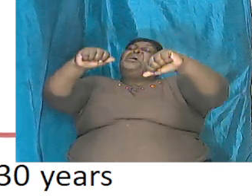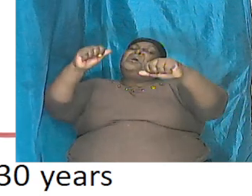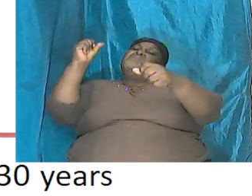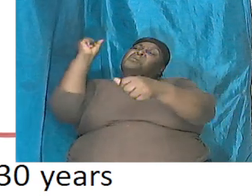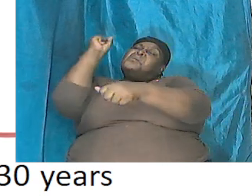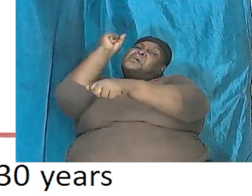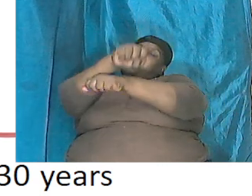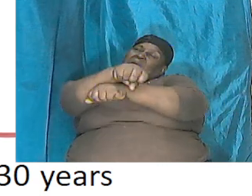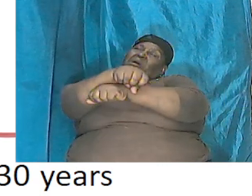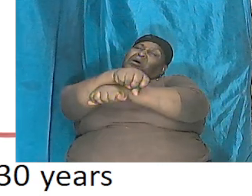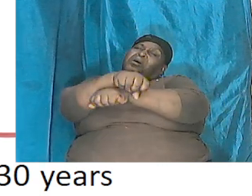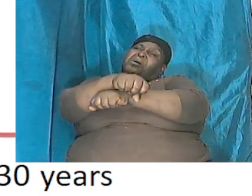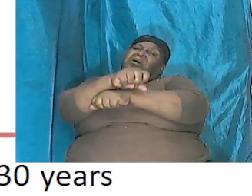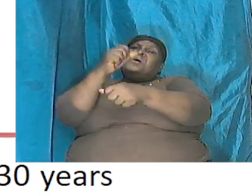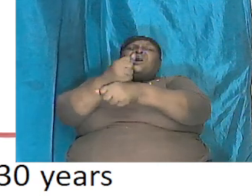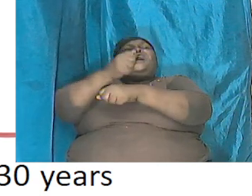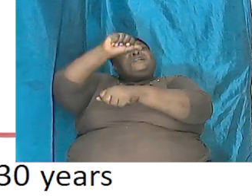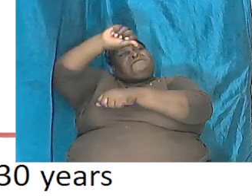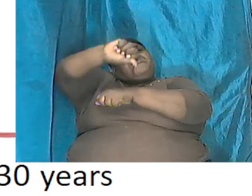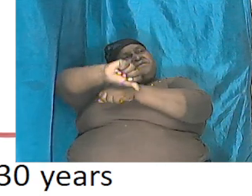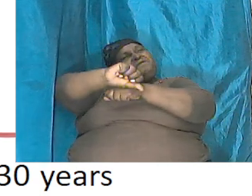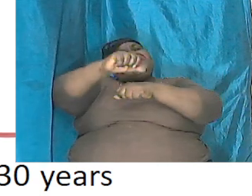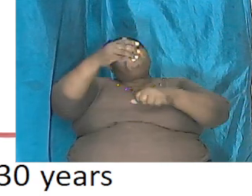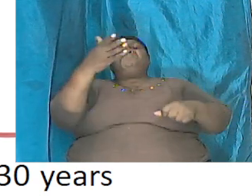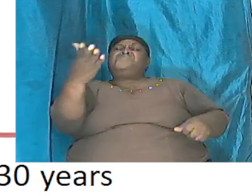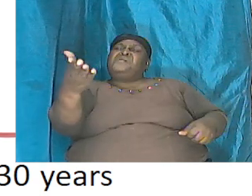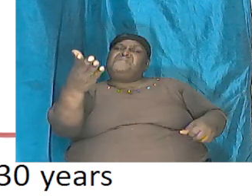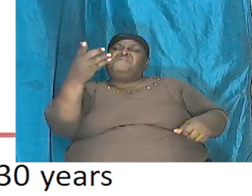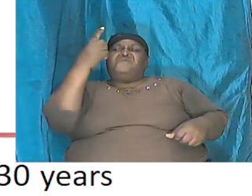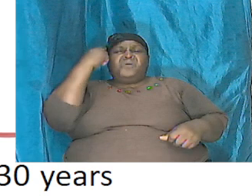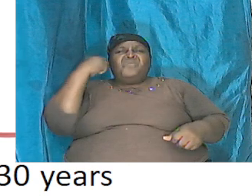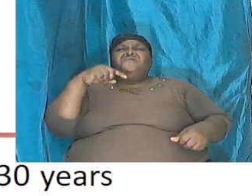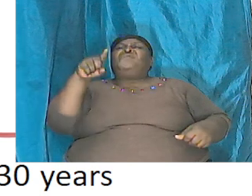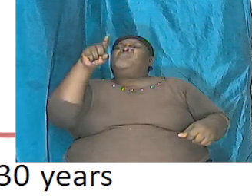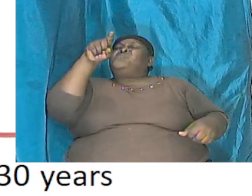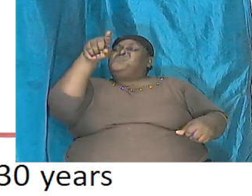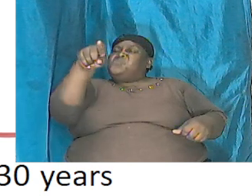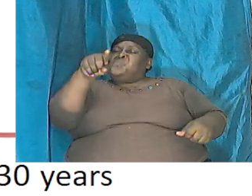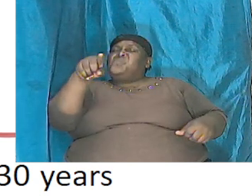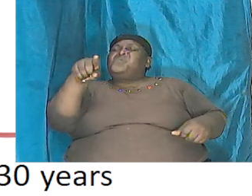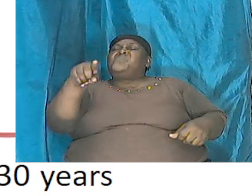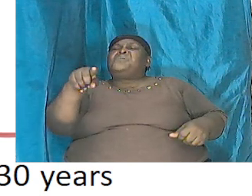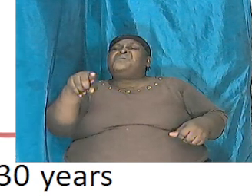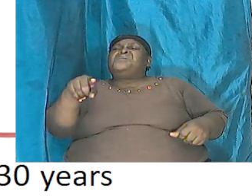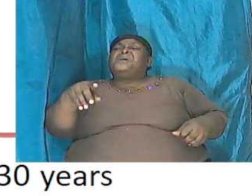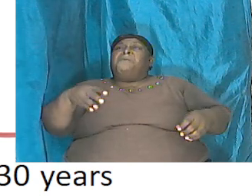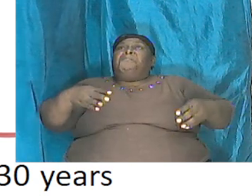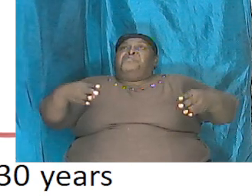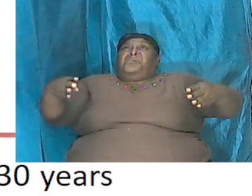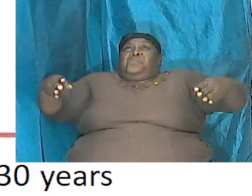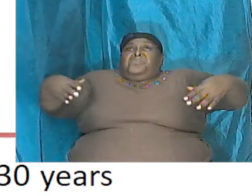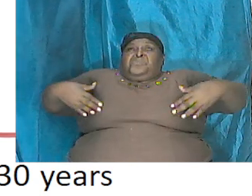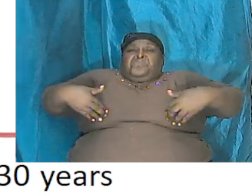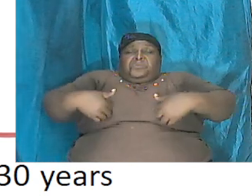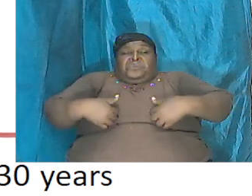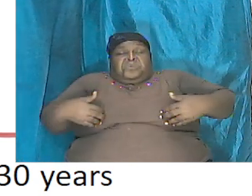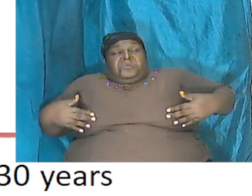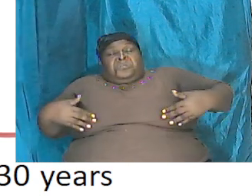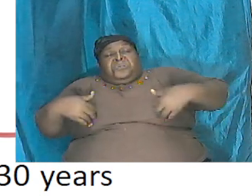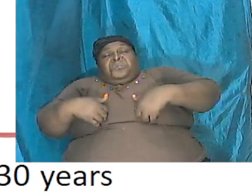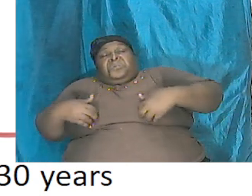them for you so that these massive mammoth beasts were actually